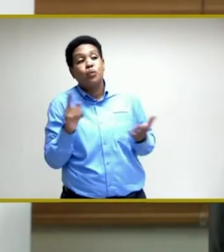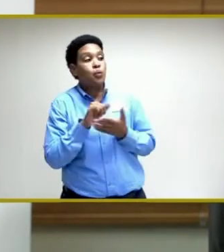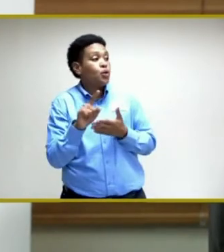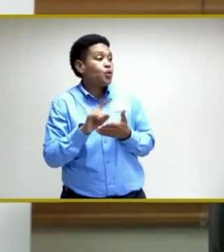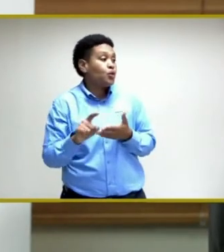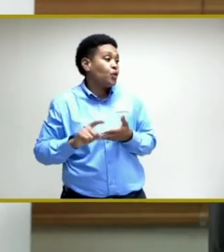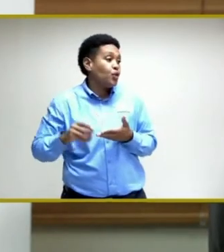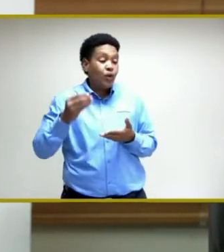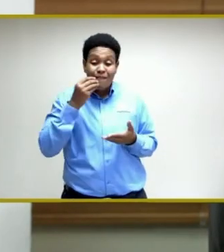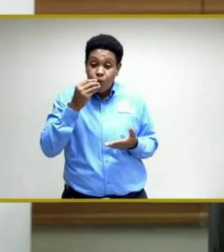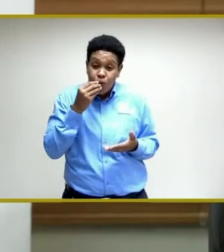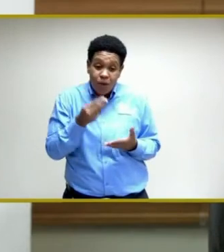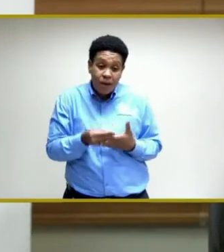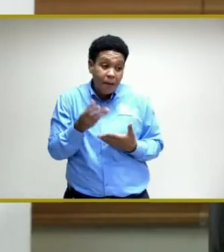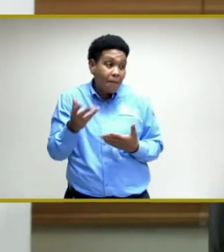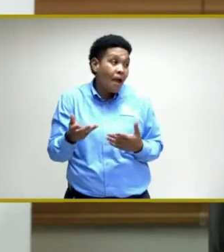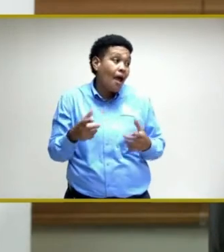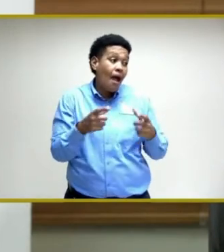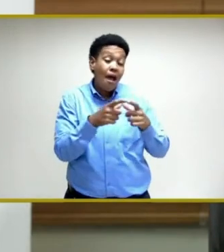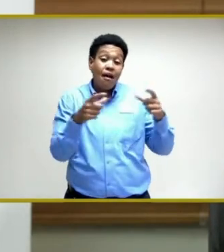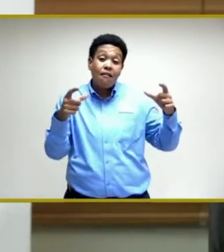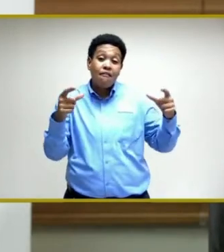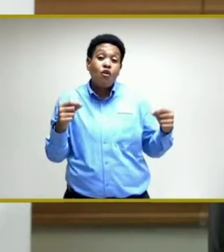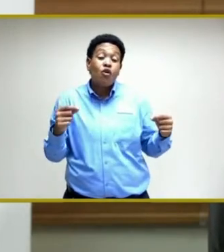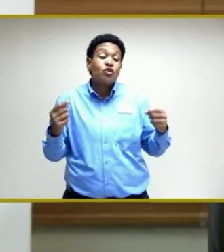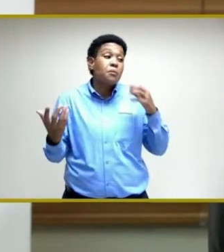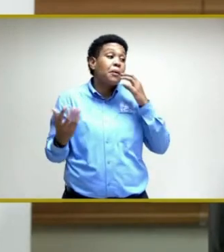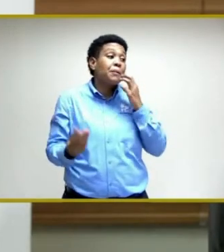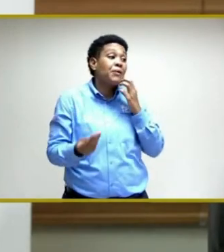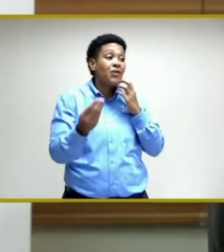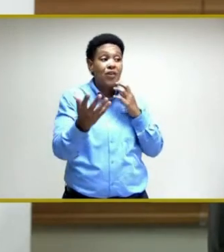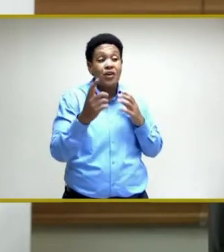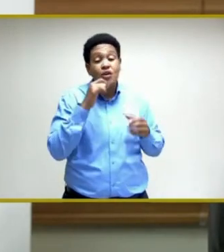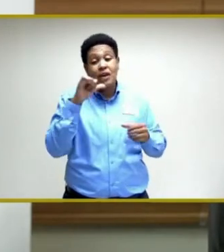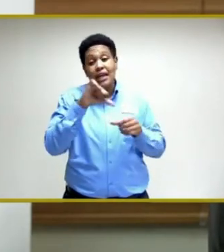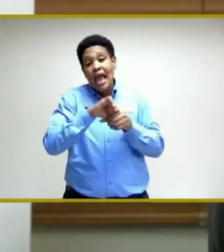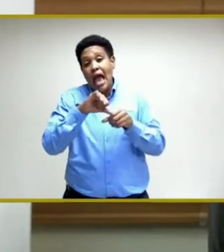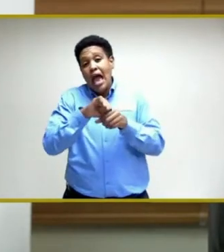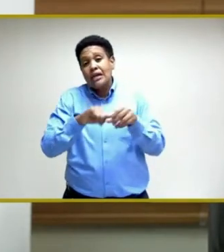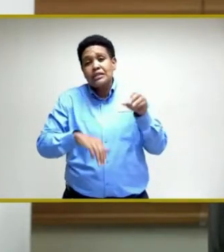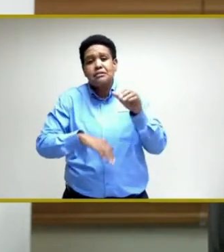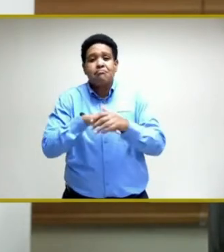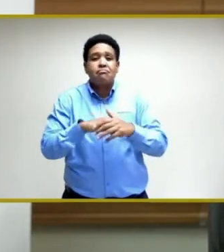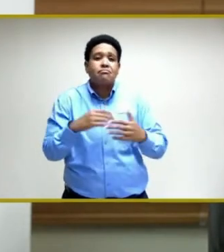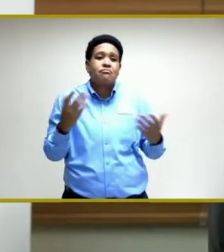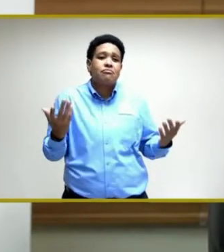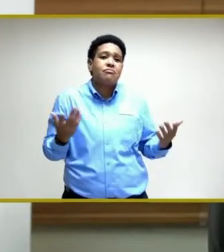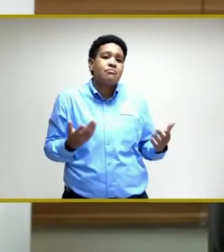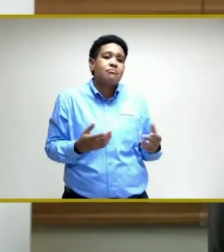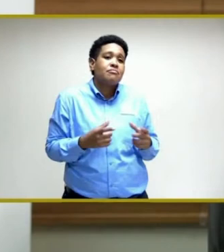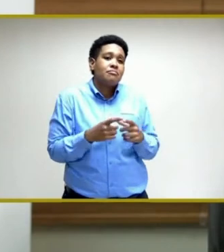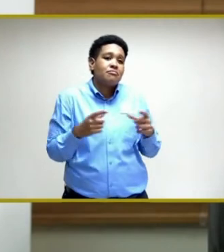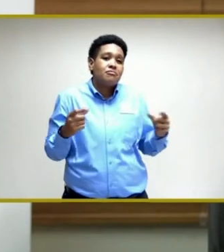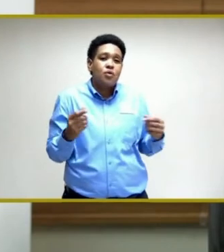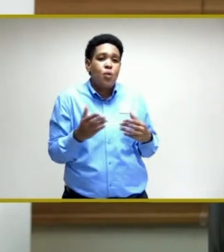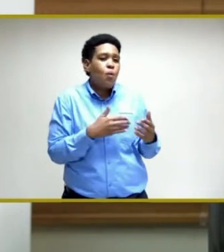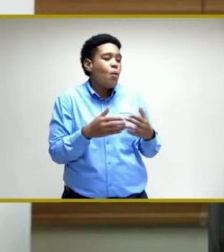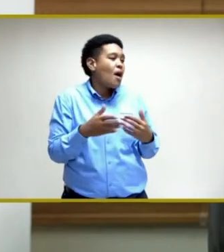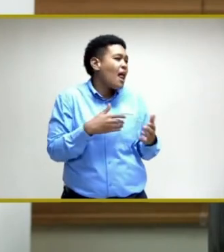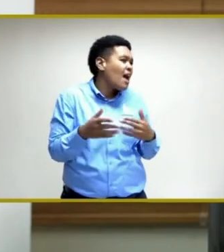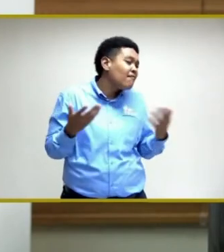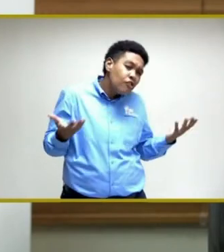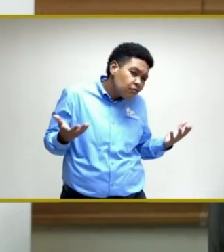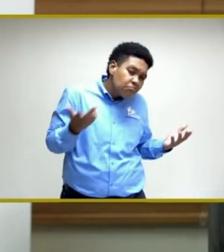grocery. A voucher that may go towards fueling a car, you know, gas voucher, whatever that, you know.